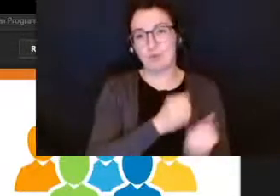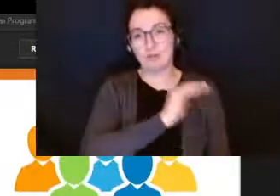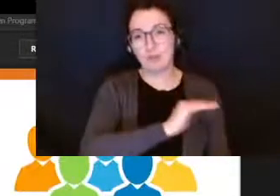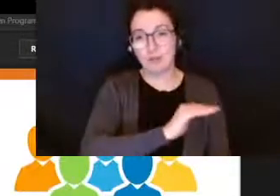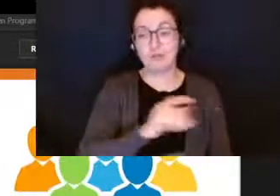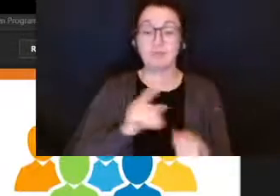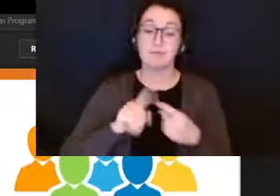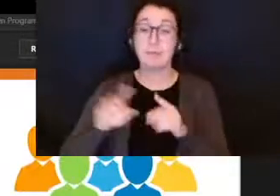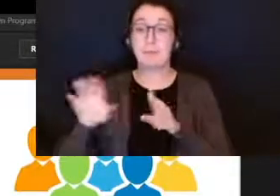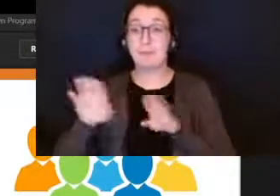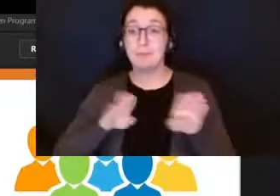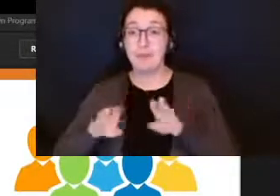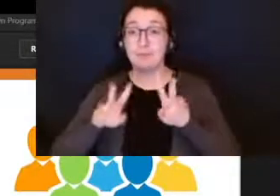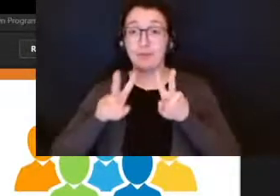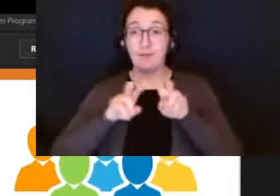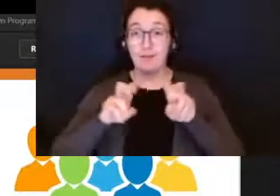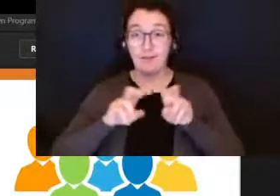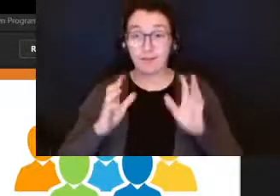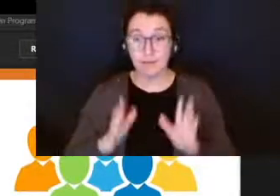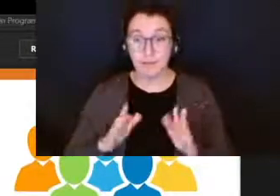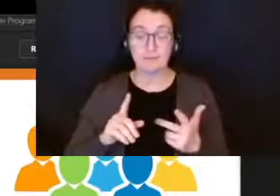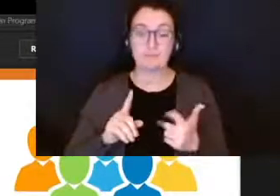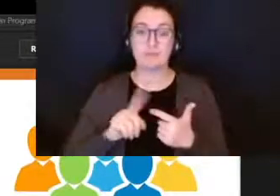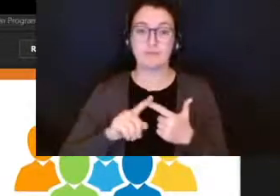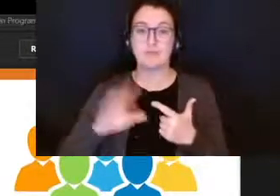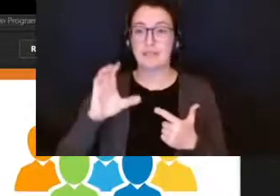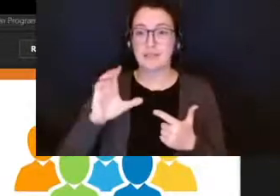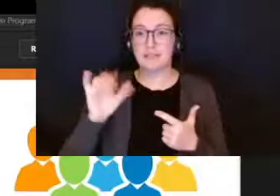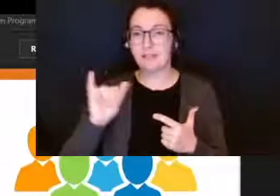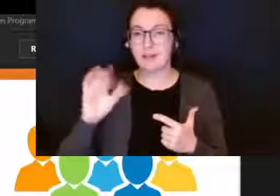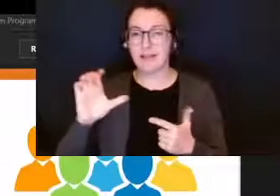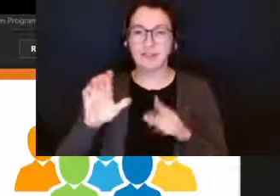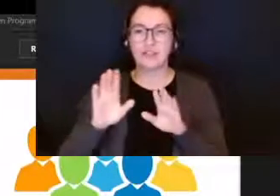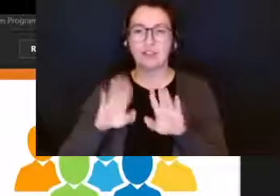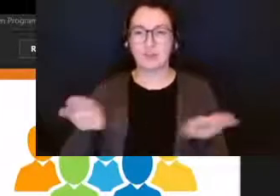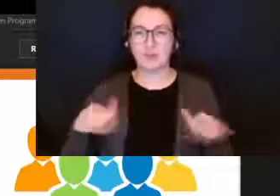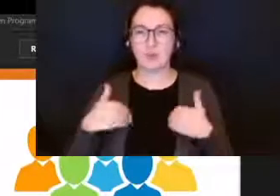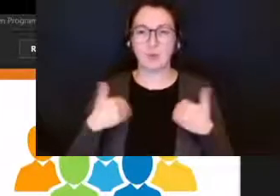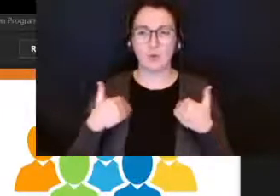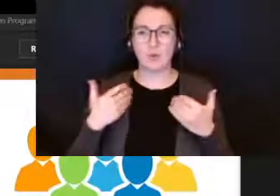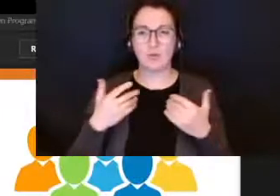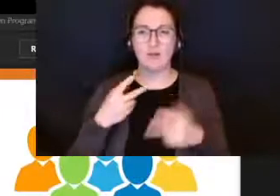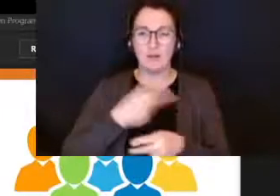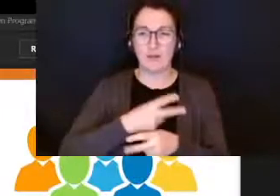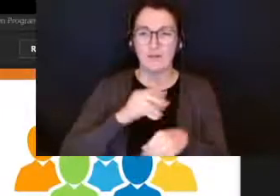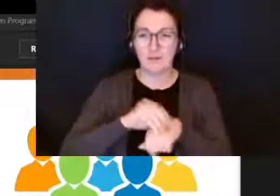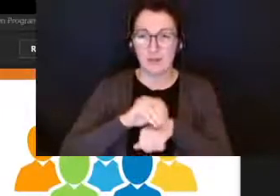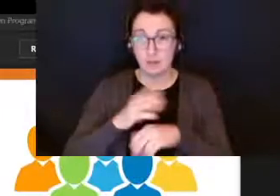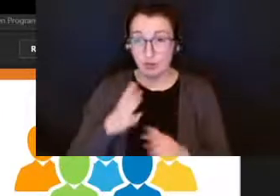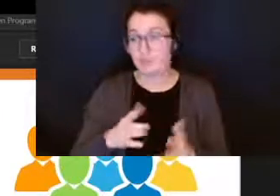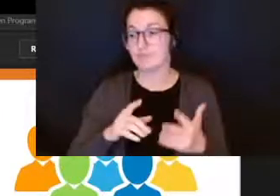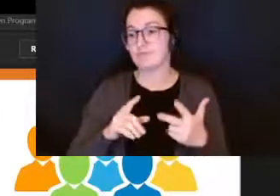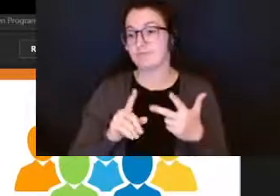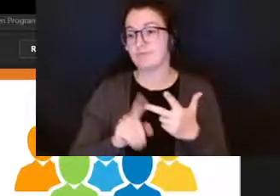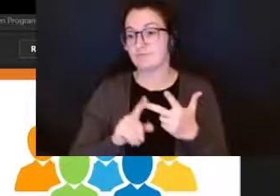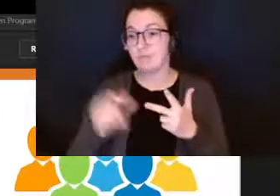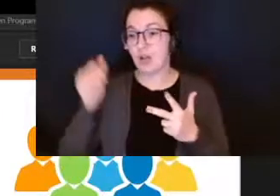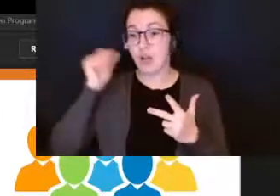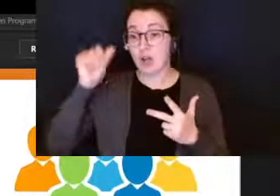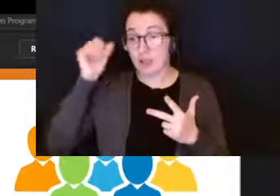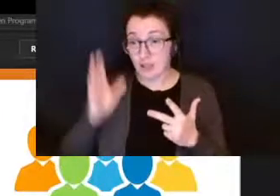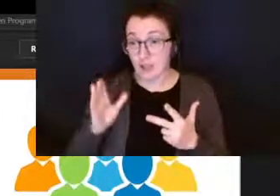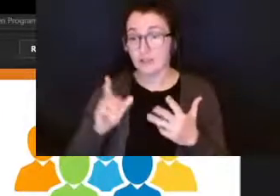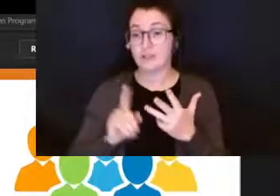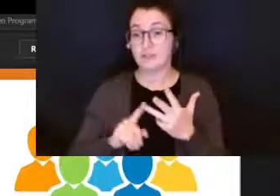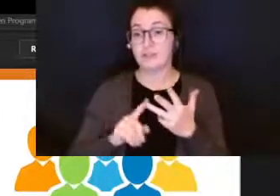and youth counselors or cycs communication disorder assistants cdas we have a consulting audiologist we have